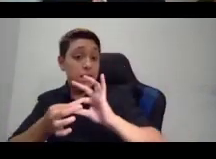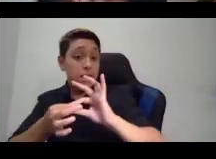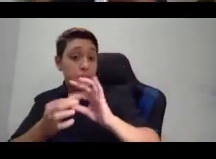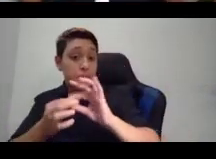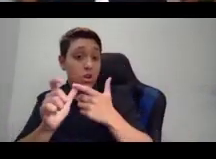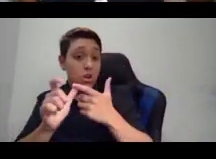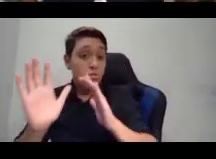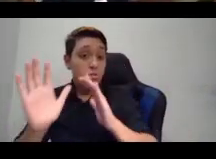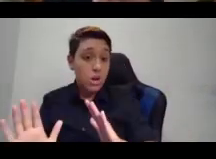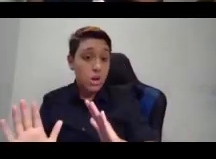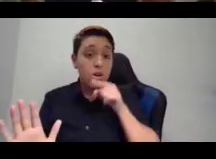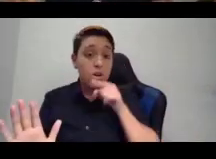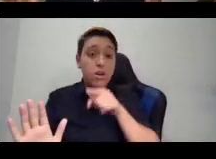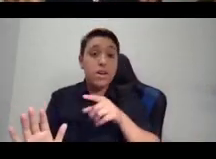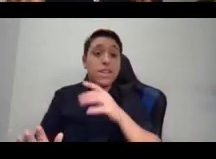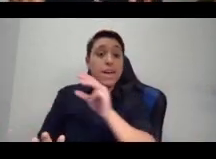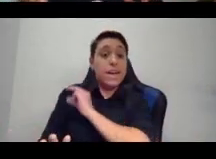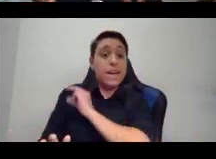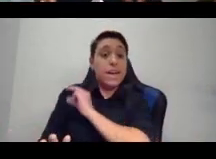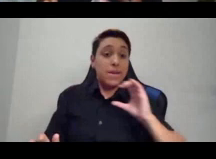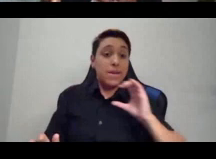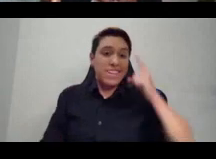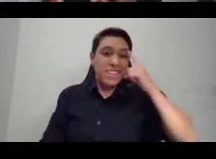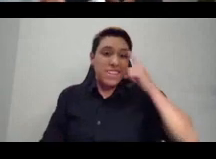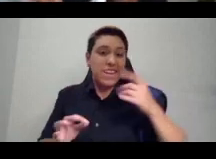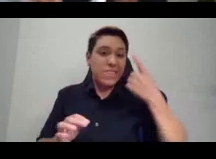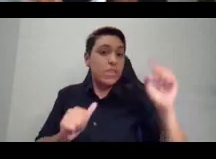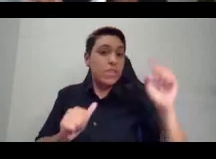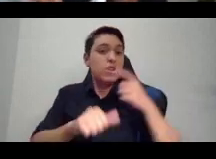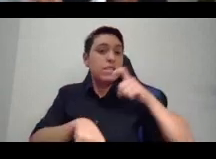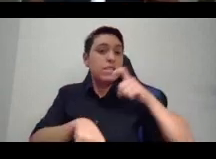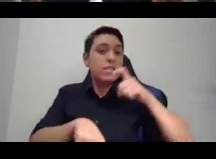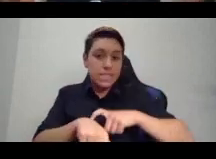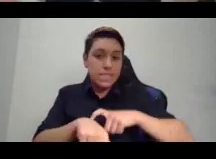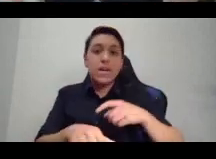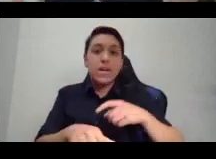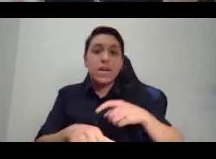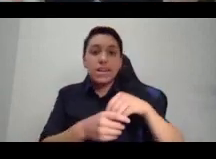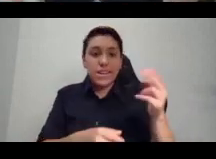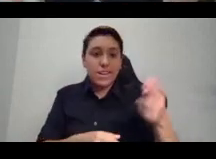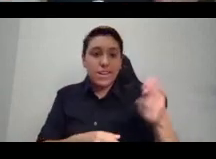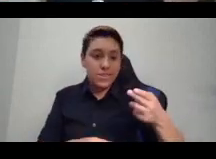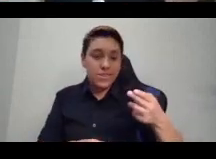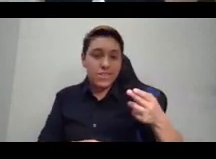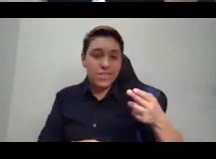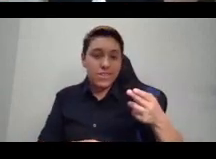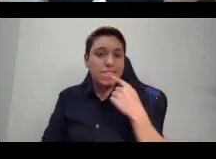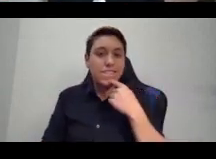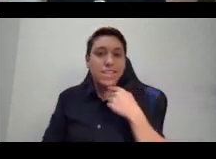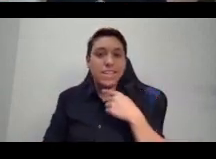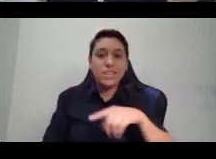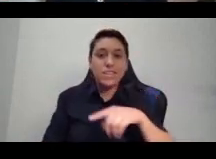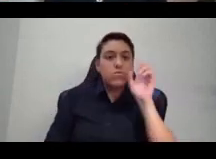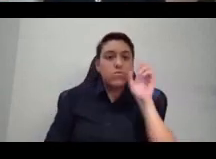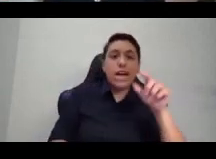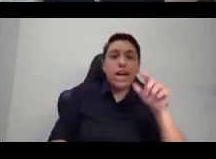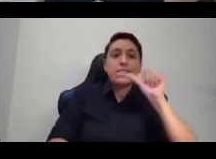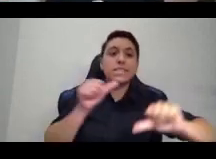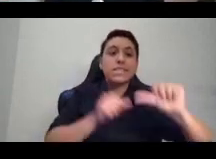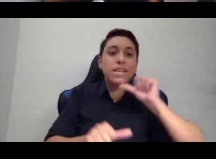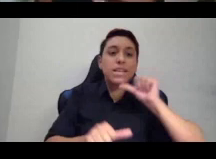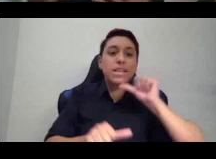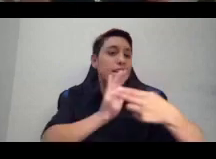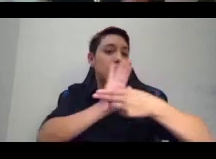decided for the first time in its history to ask science to define what a woman or a female